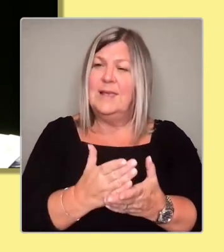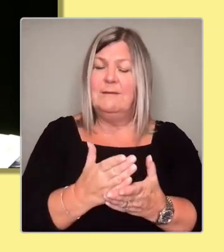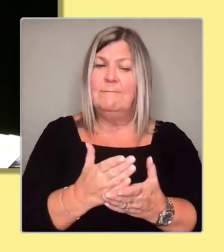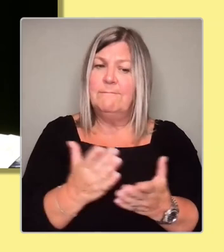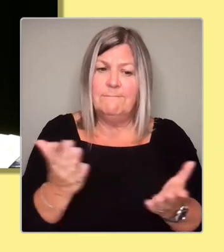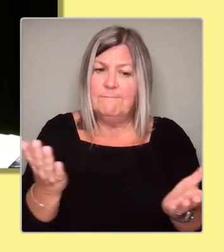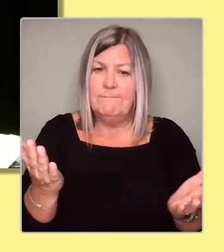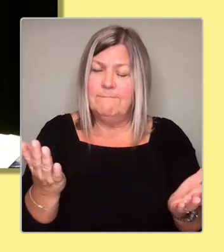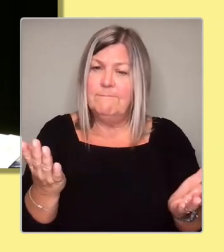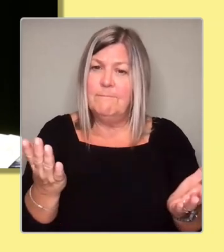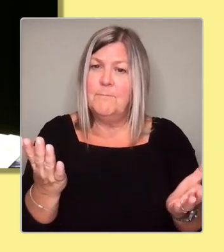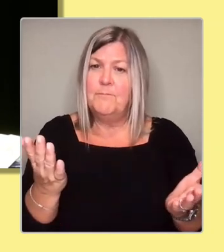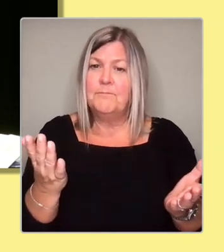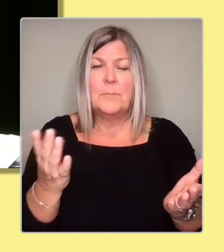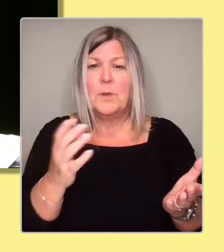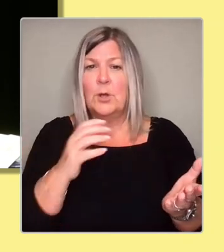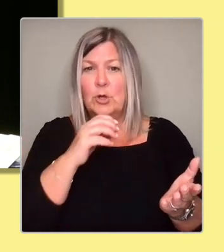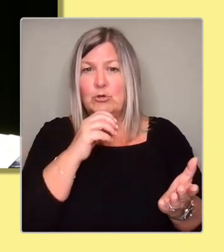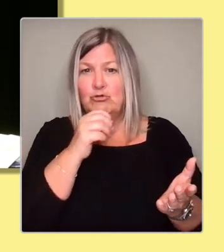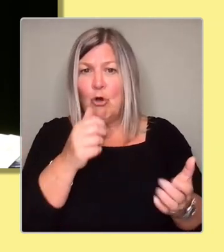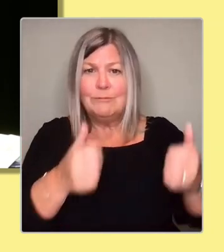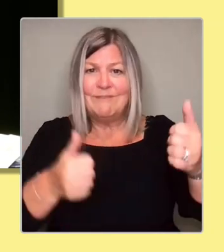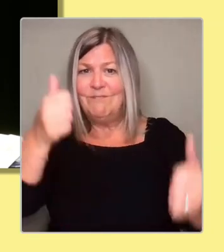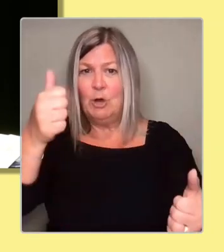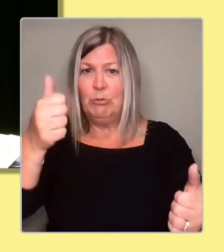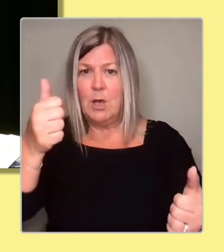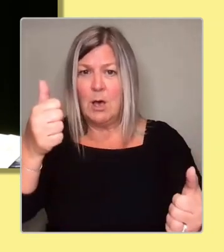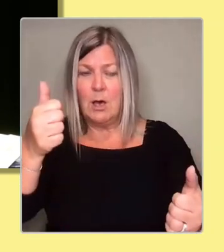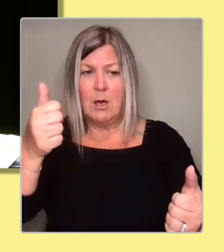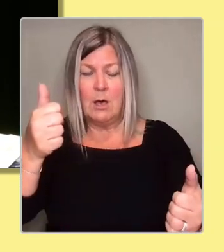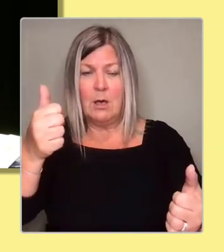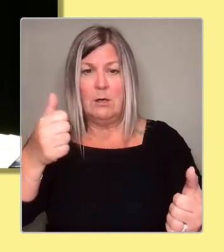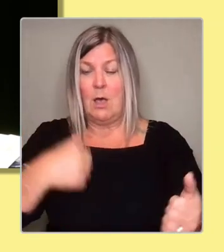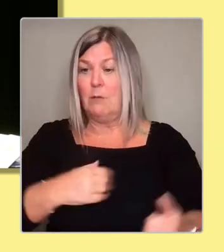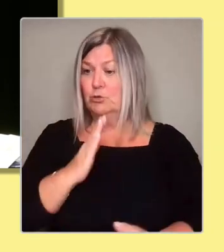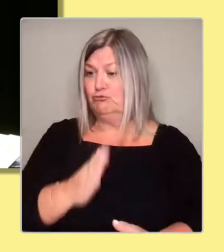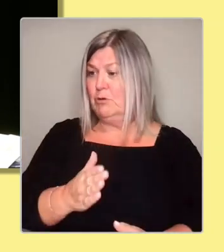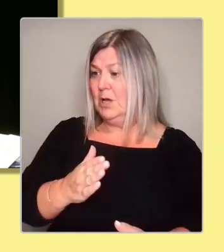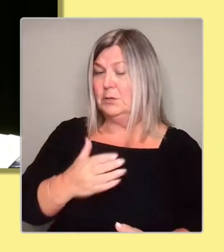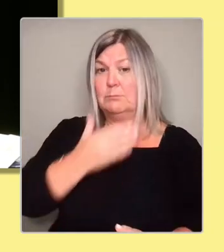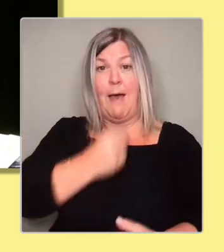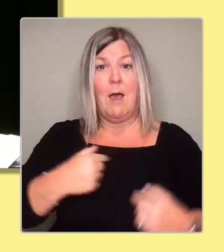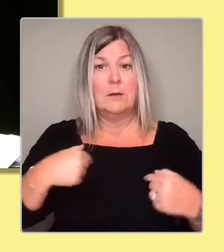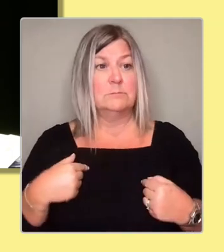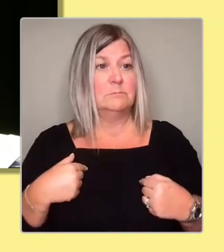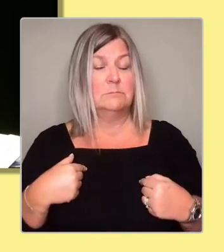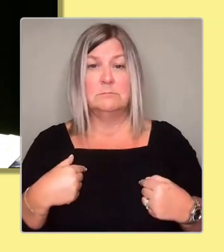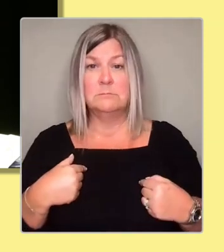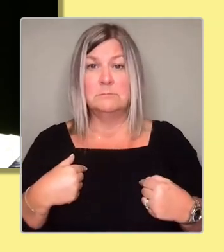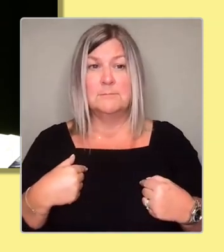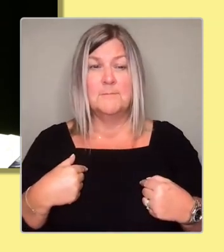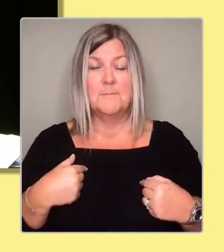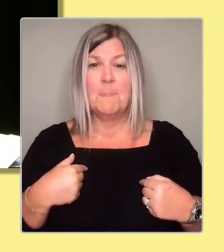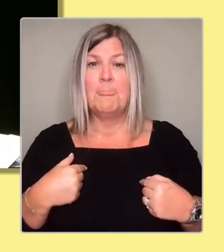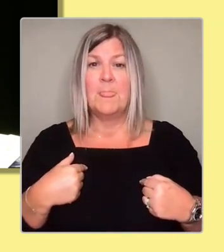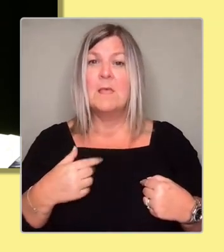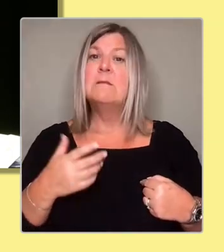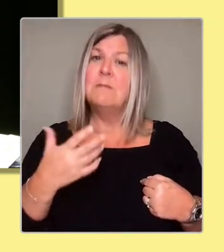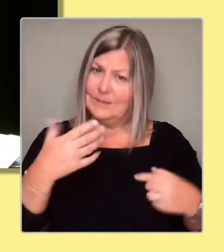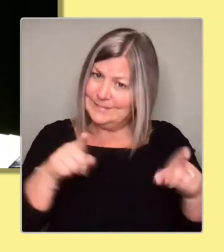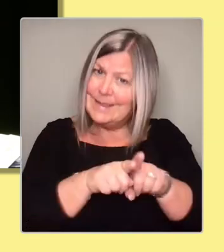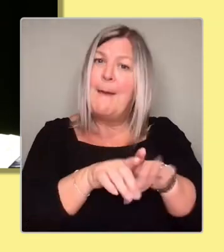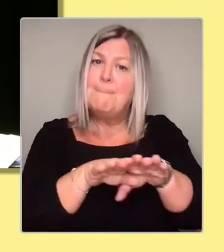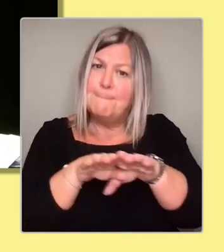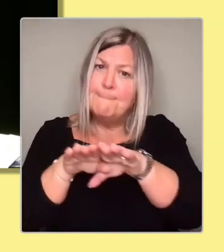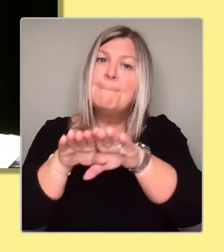inferior to me as a straight heterosexual individual. And I want to give them that absolute commitment. And